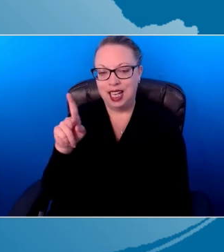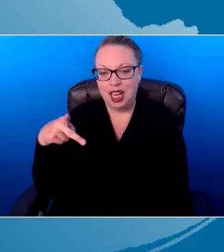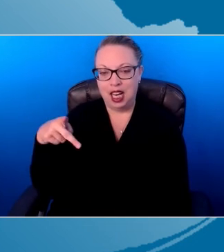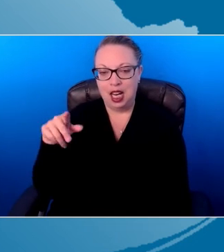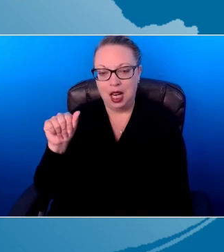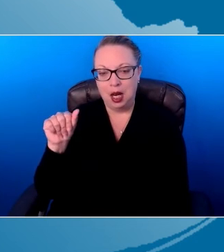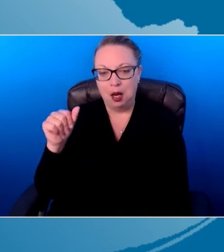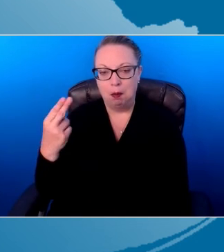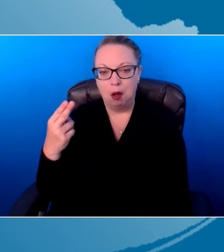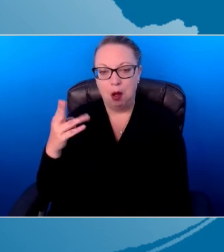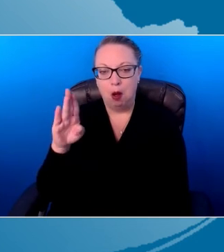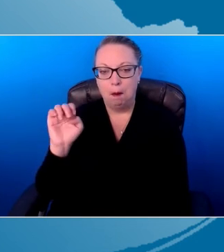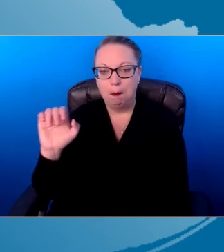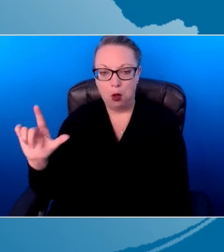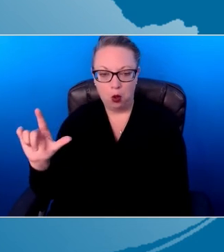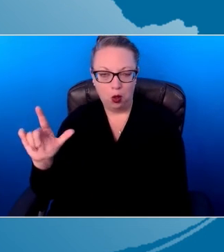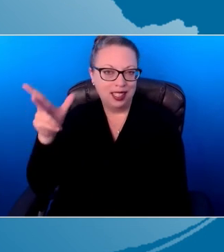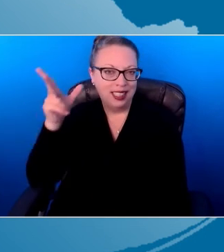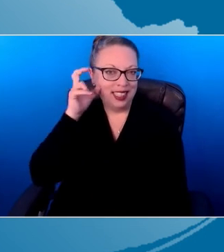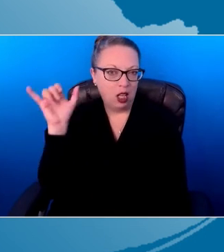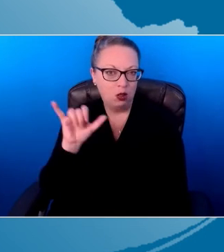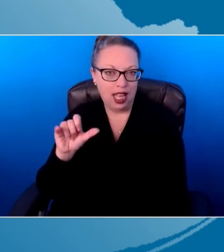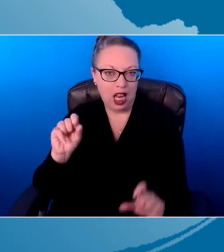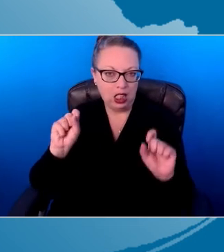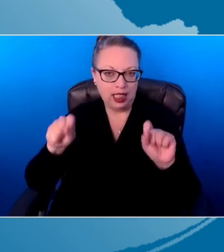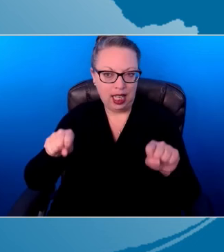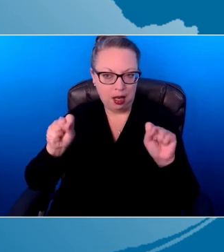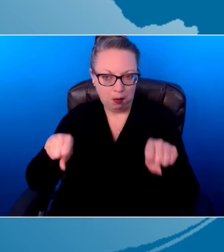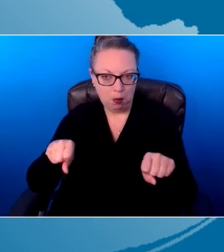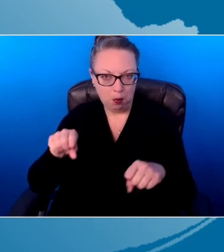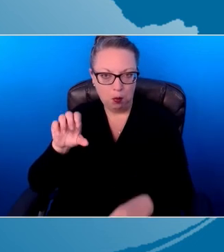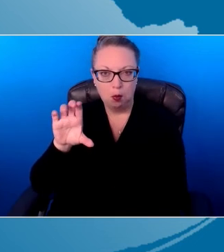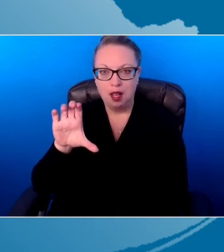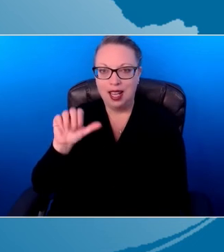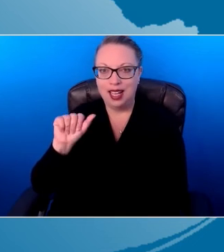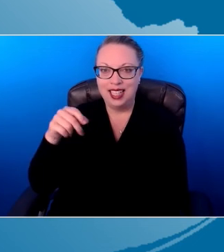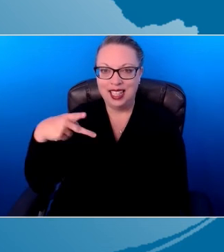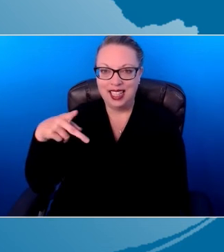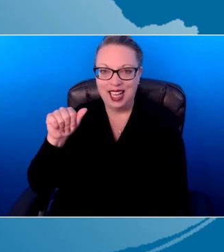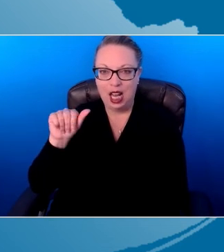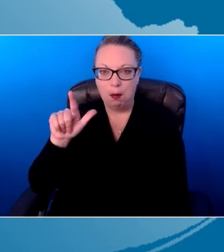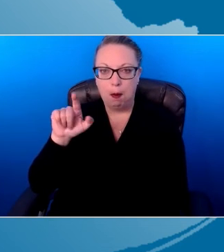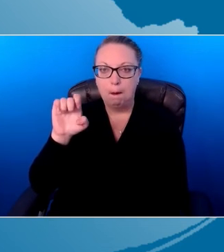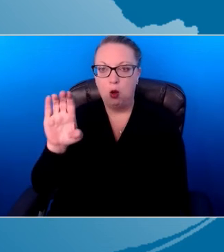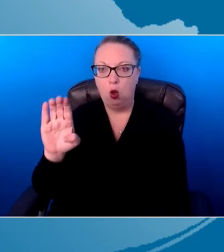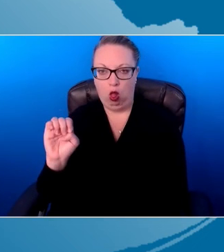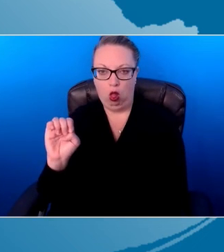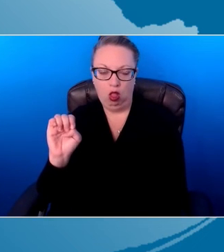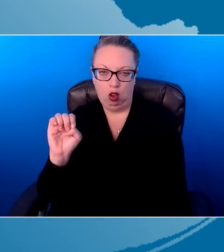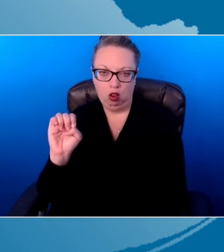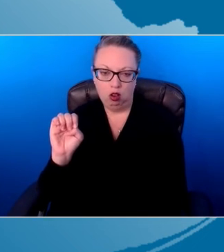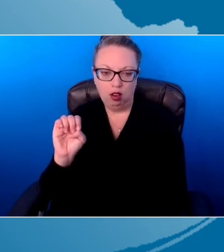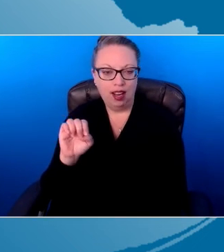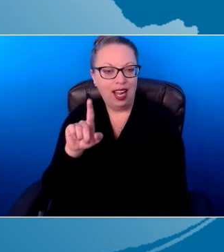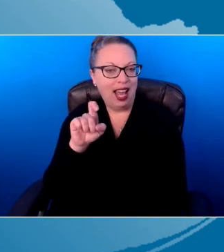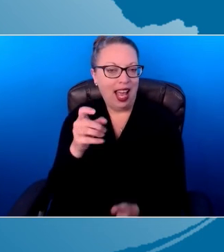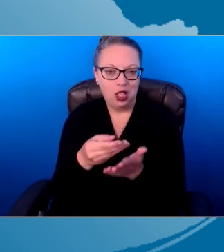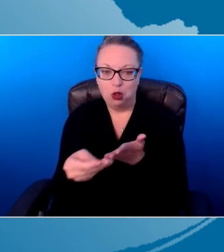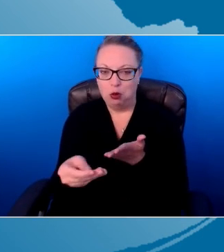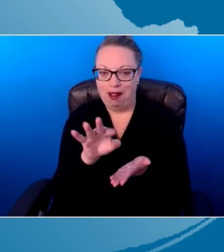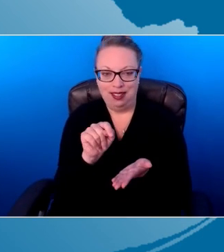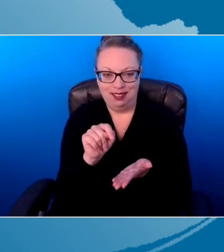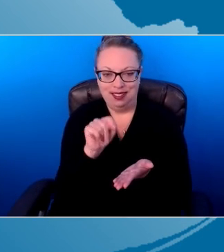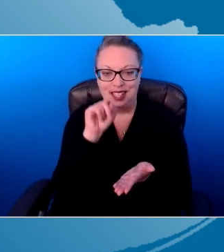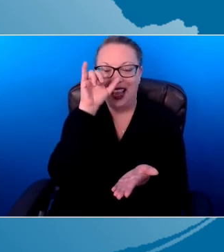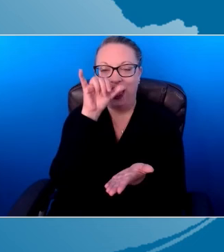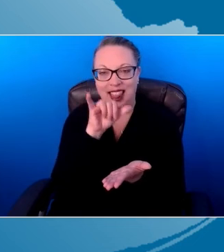So it phonetically spells out capable. And I had to buy it because that's the message that I want to